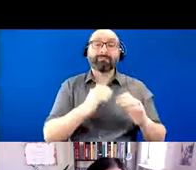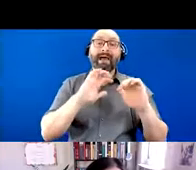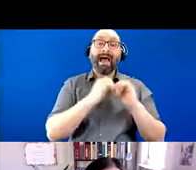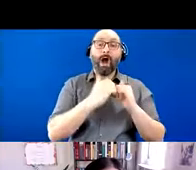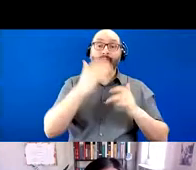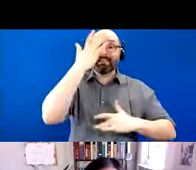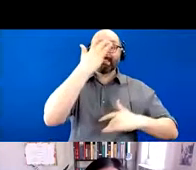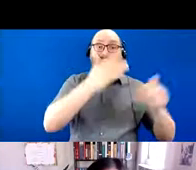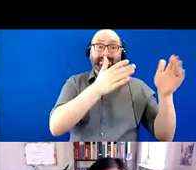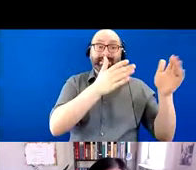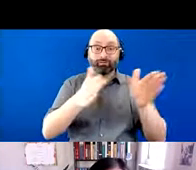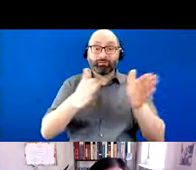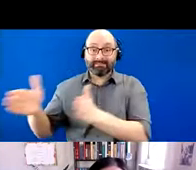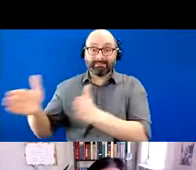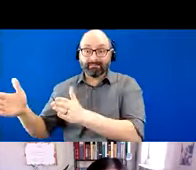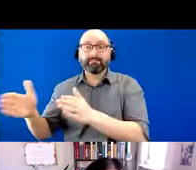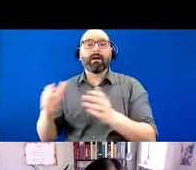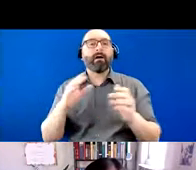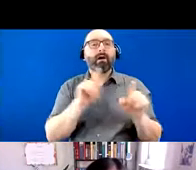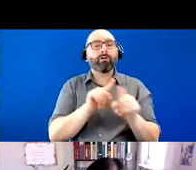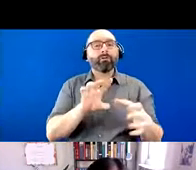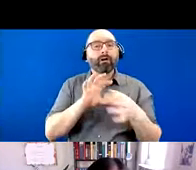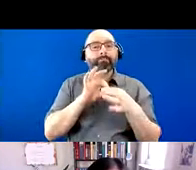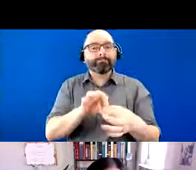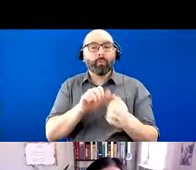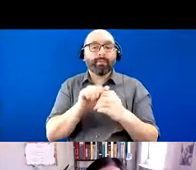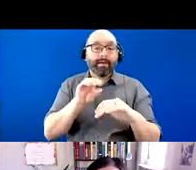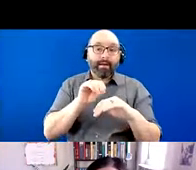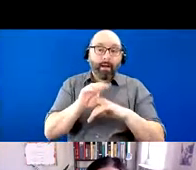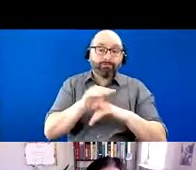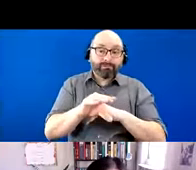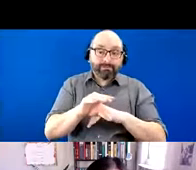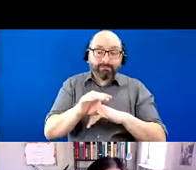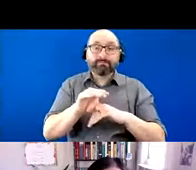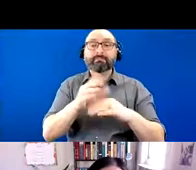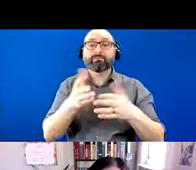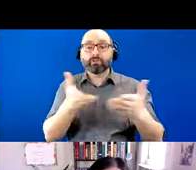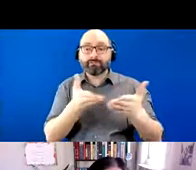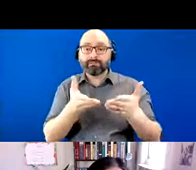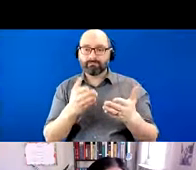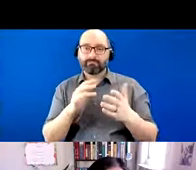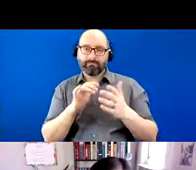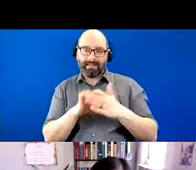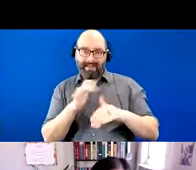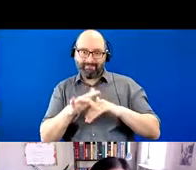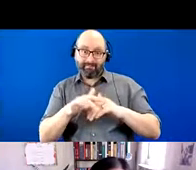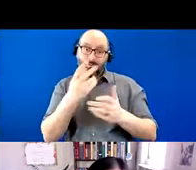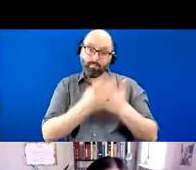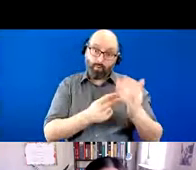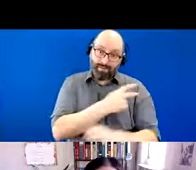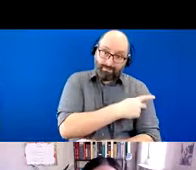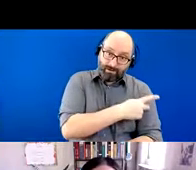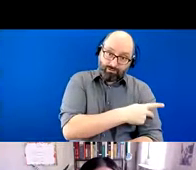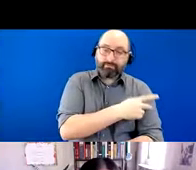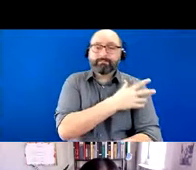We'd like to connect them to counseling services that are available to help both the patient and caregivers